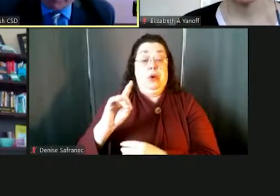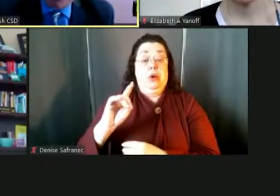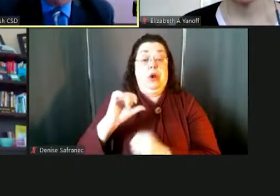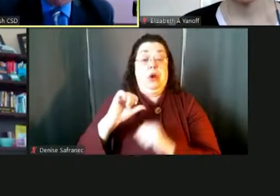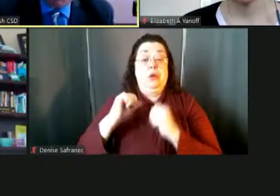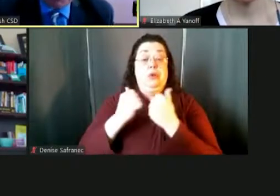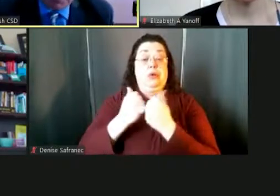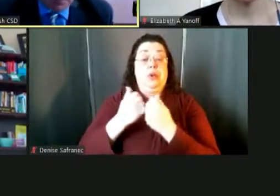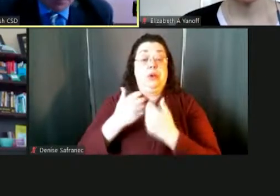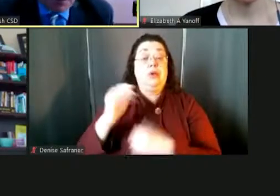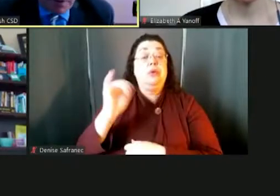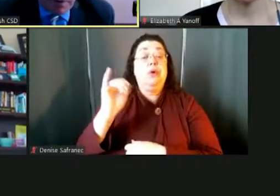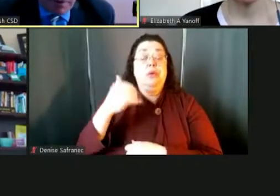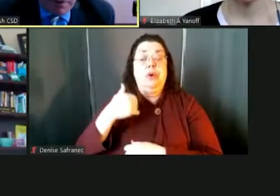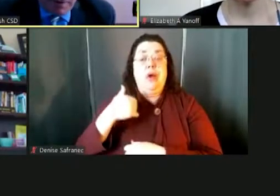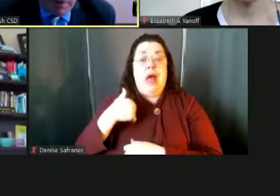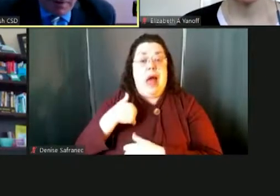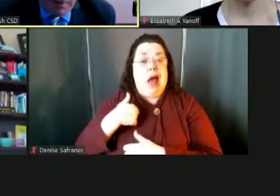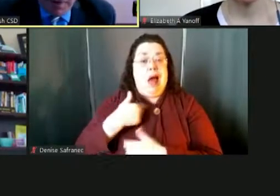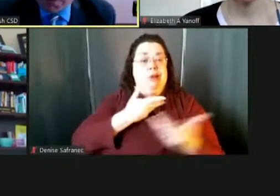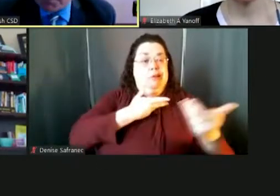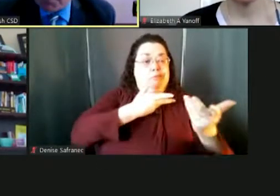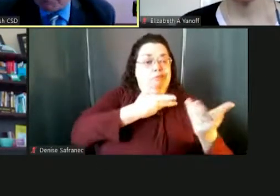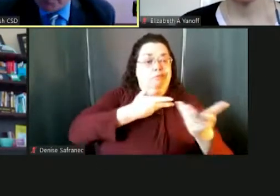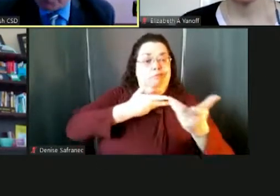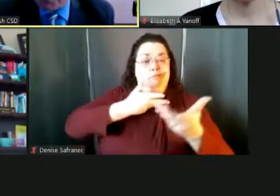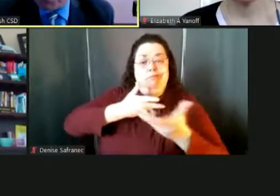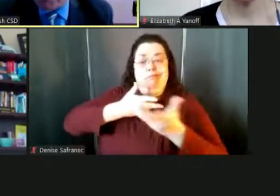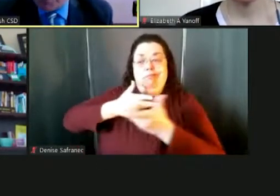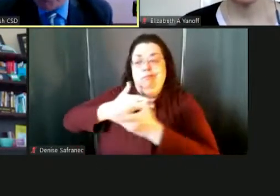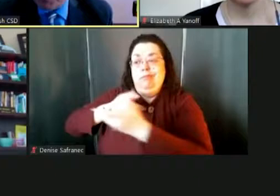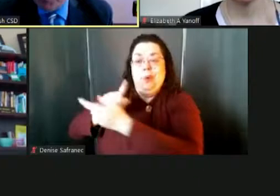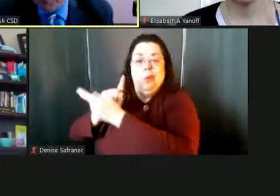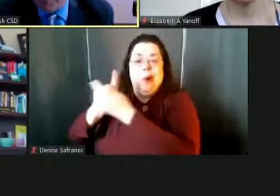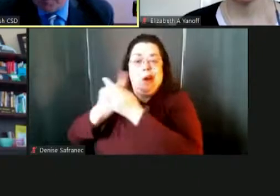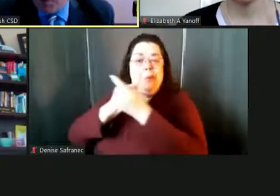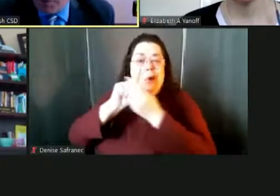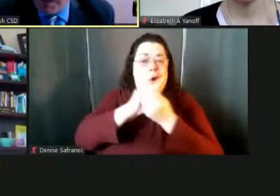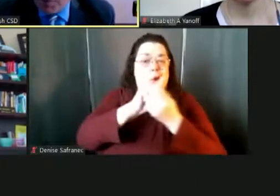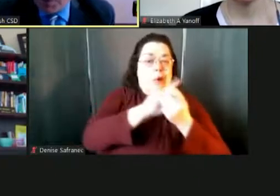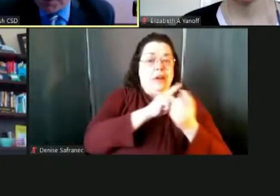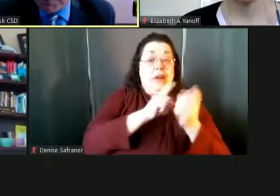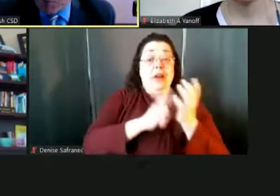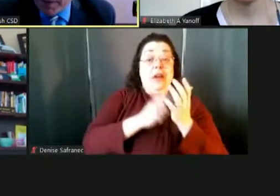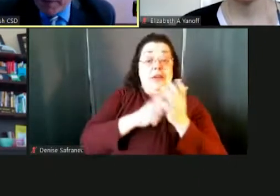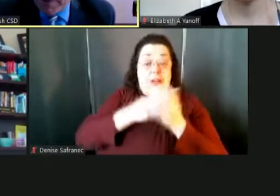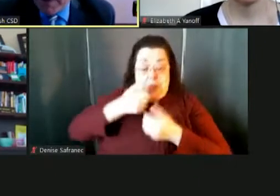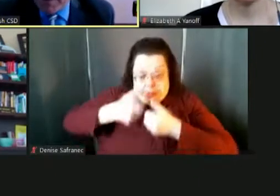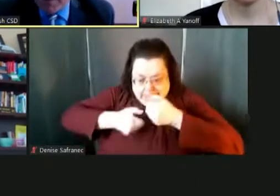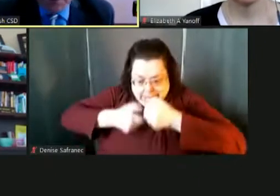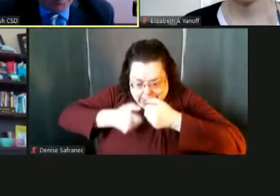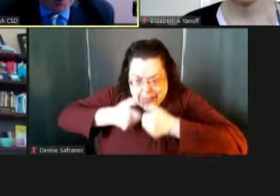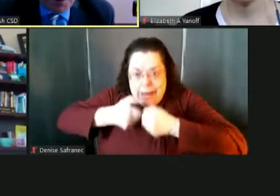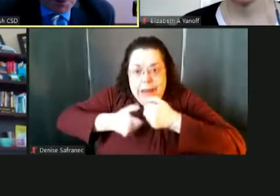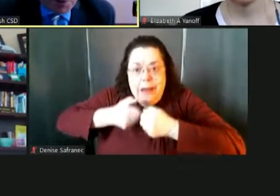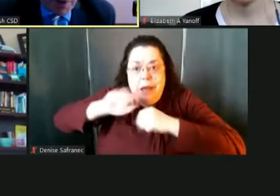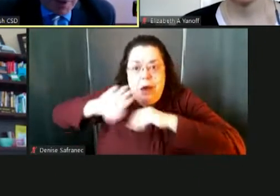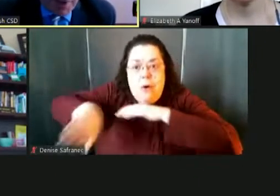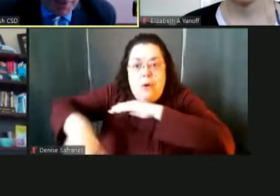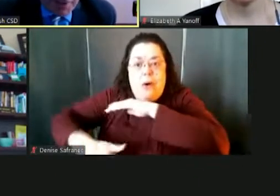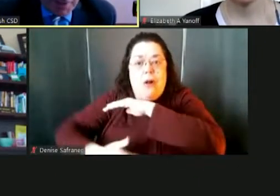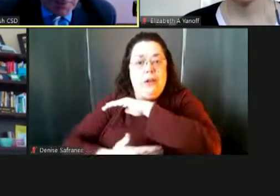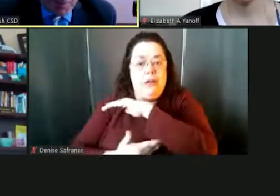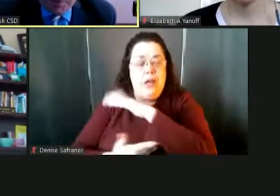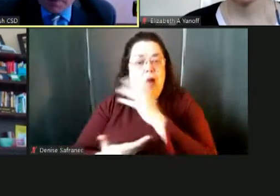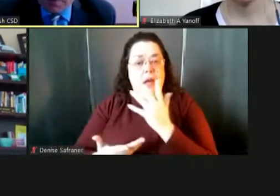private conversations and, and, uh, text messages sometimes into the wee hours of the morning, uh, to, to